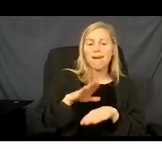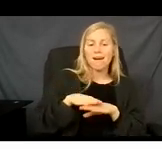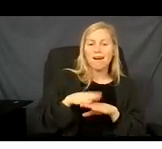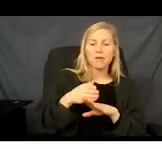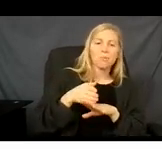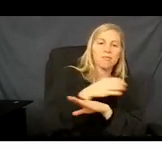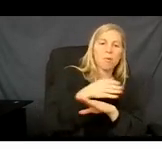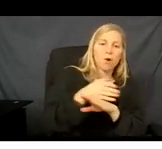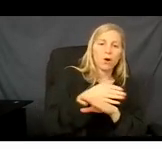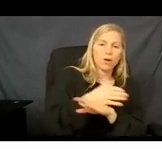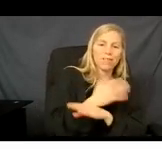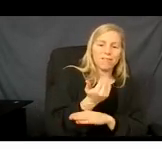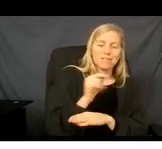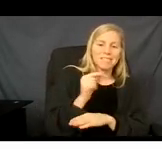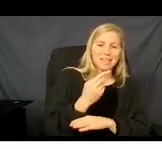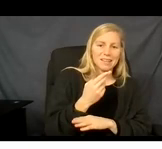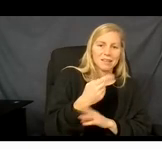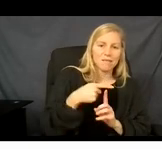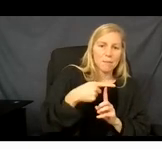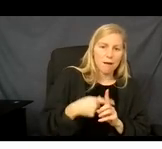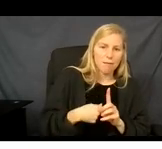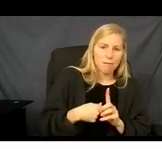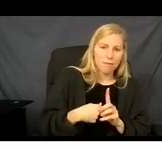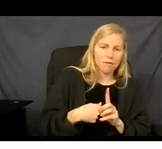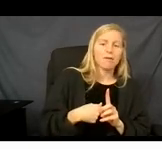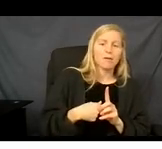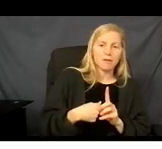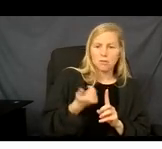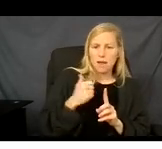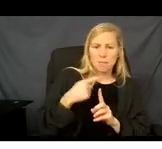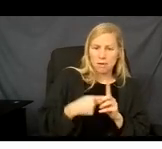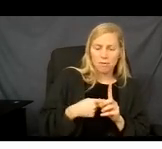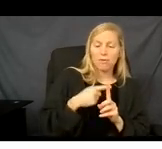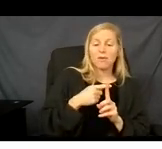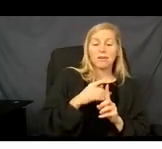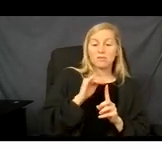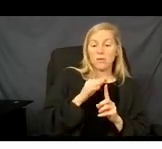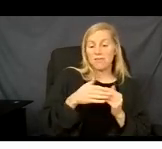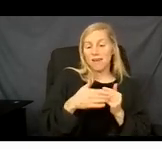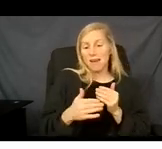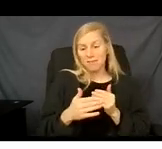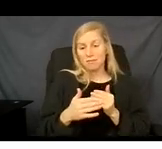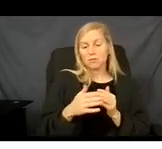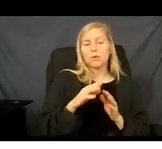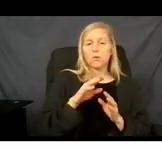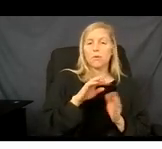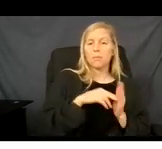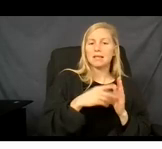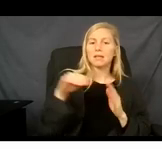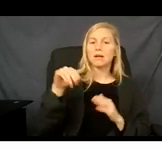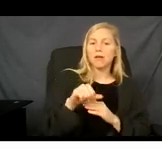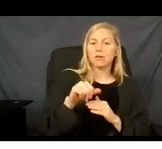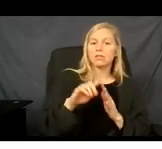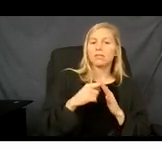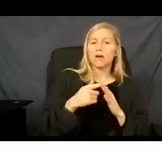cover medical bills associated with the birth of the baby, as the coverage will start from the beginning of the month of birth.